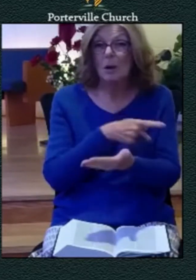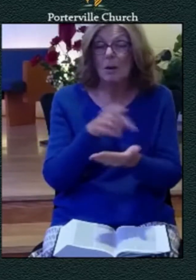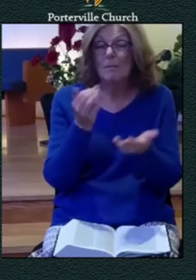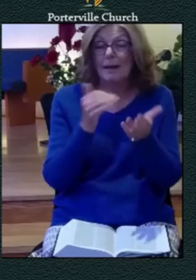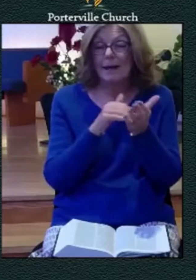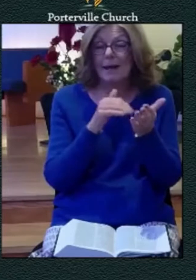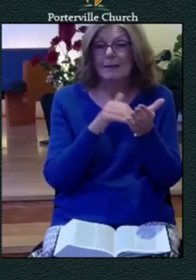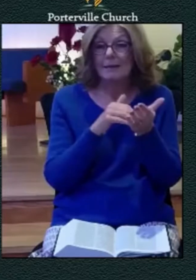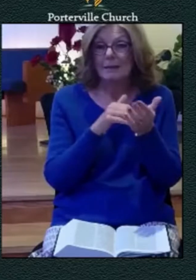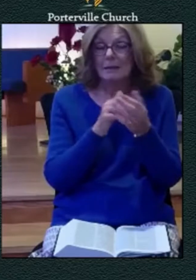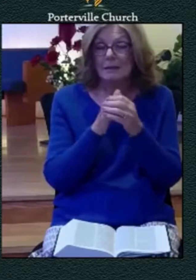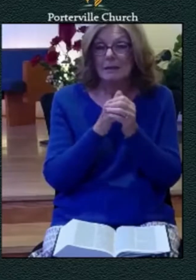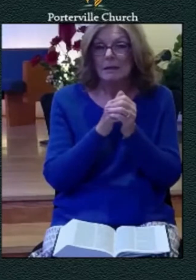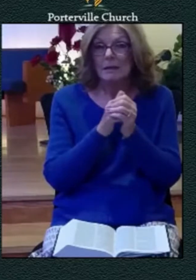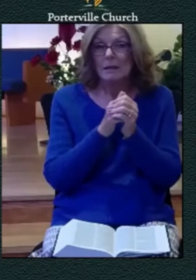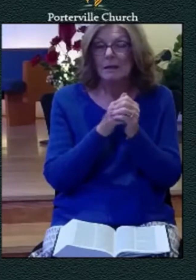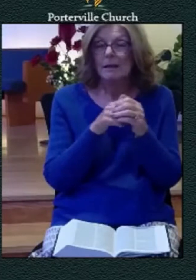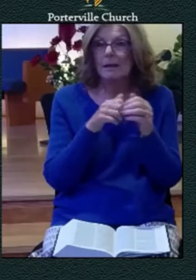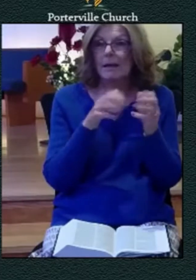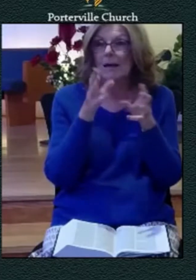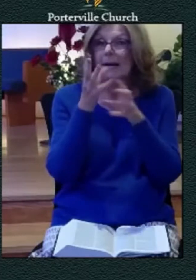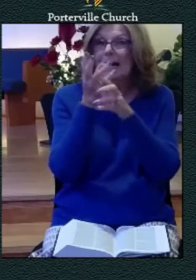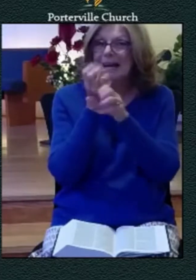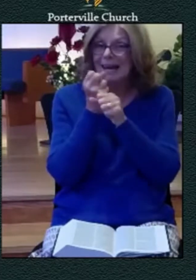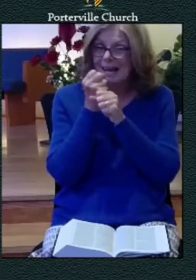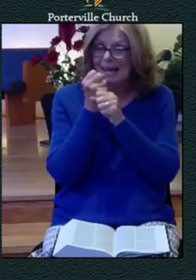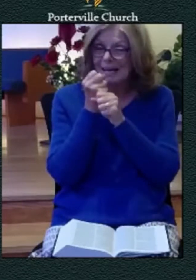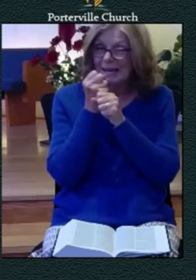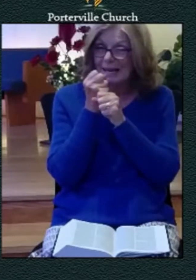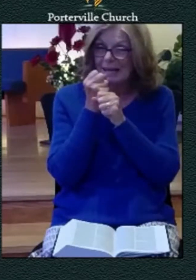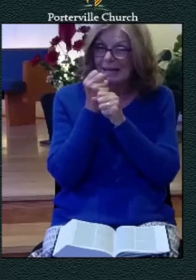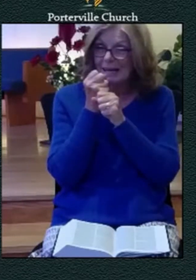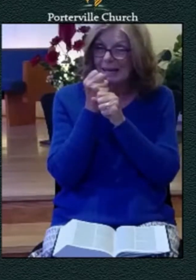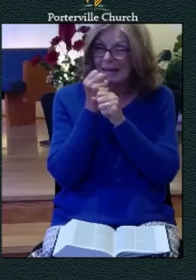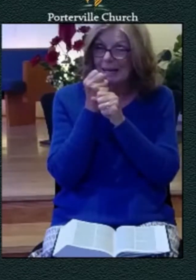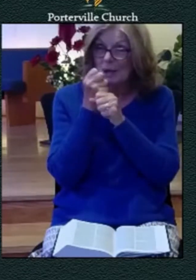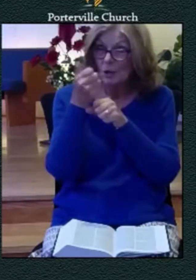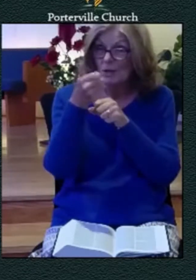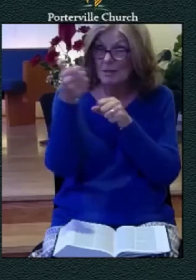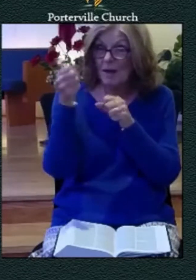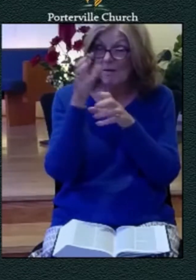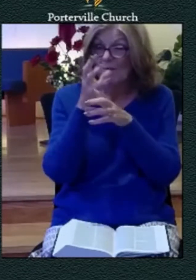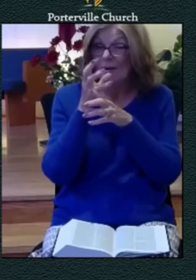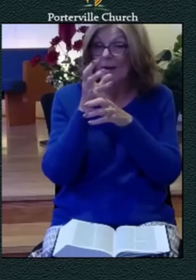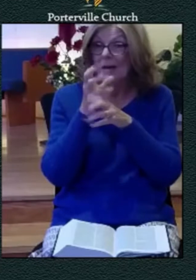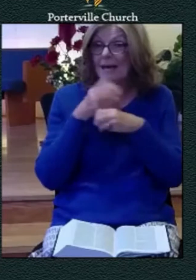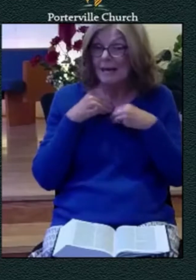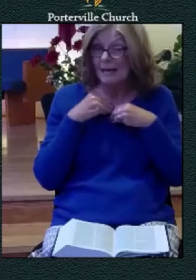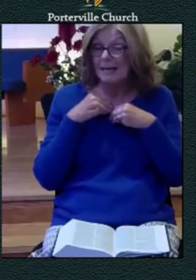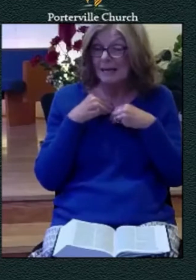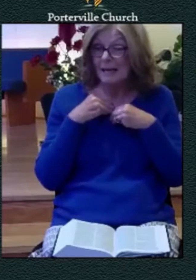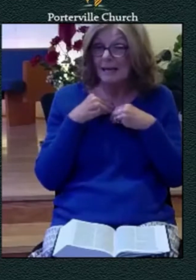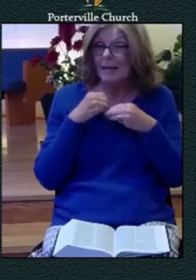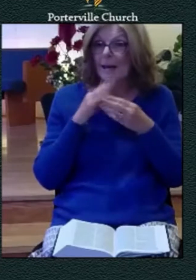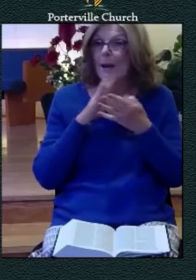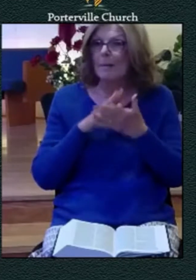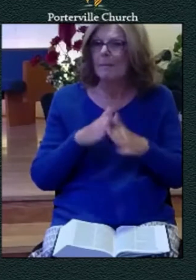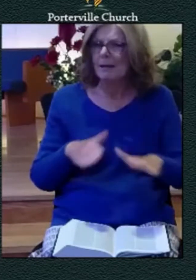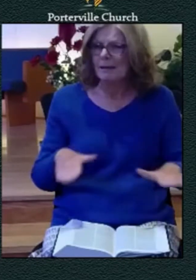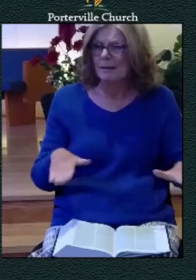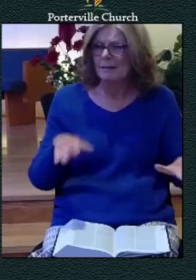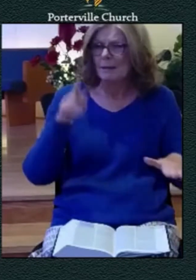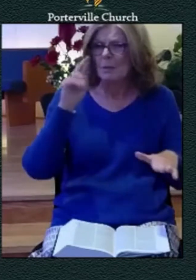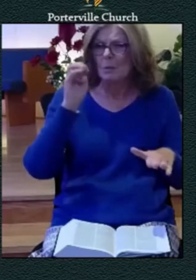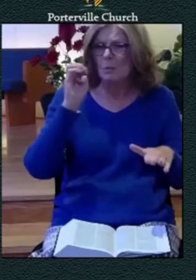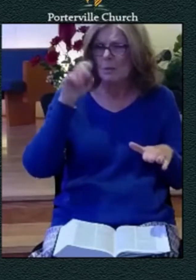this attainment of repose it's not merely a matter of human